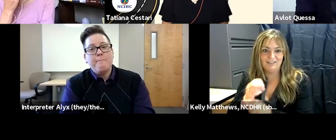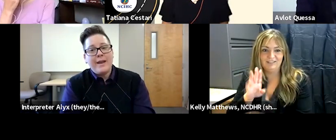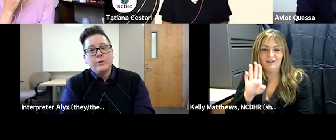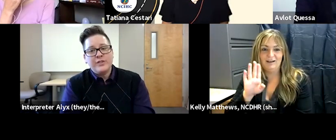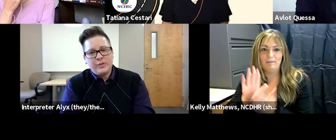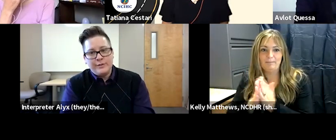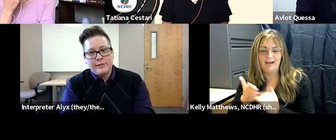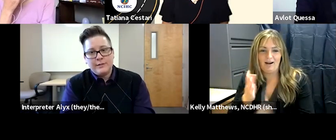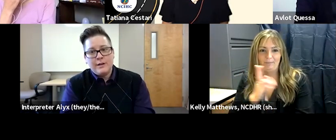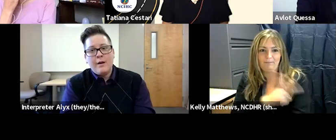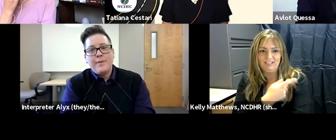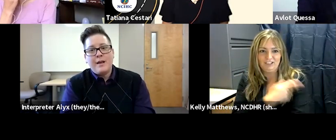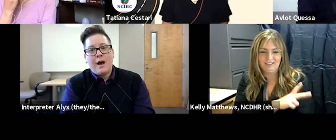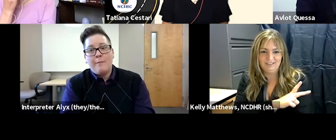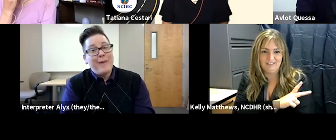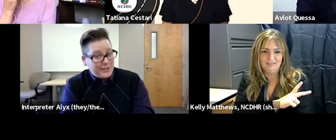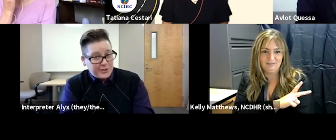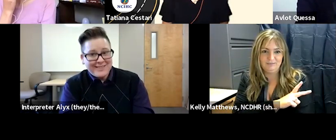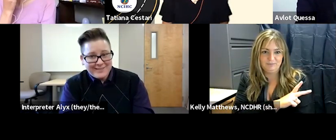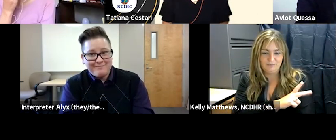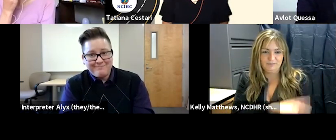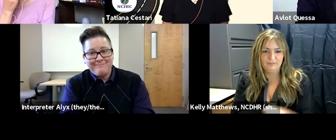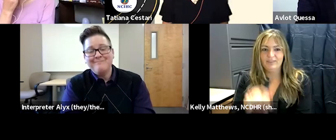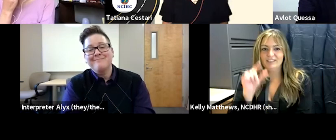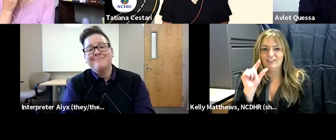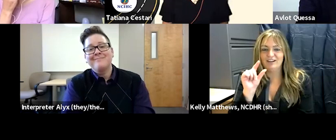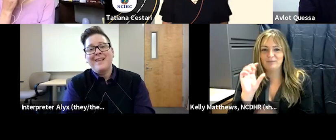the medical students become patients